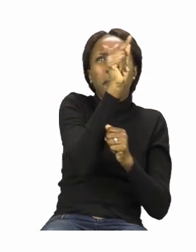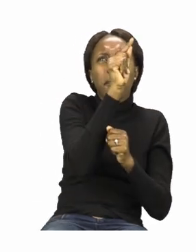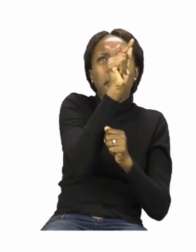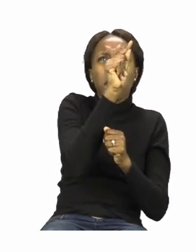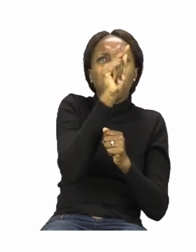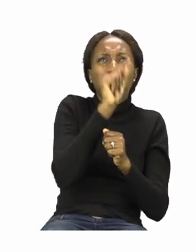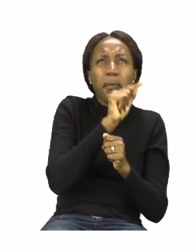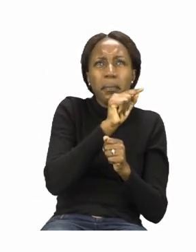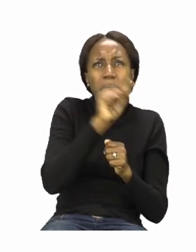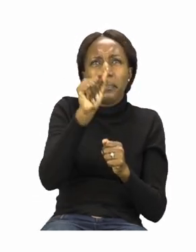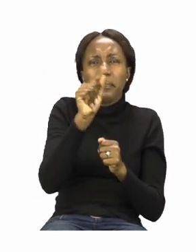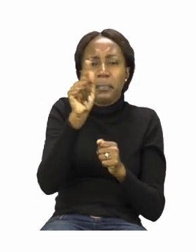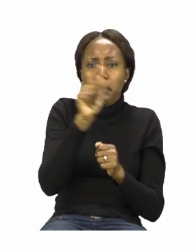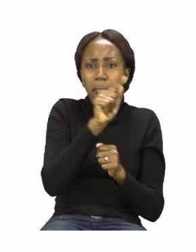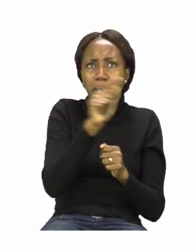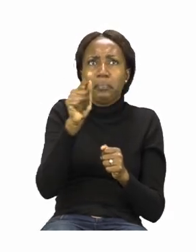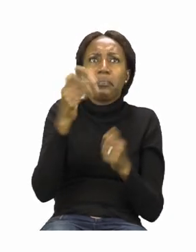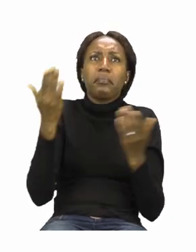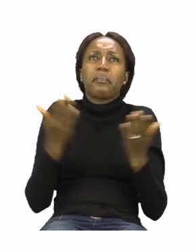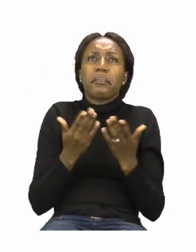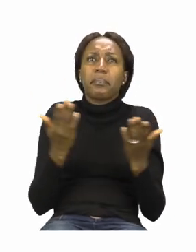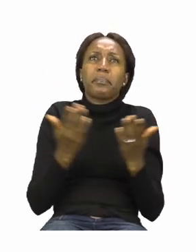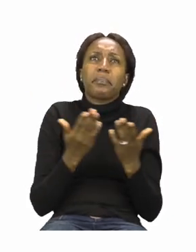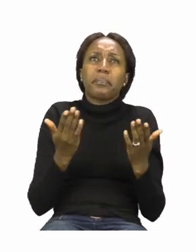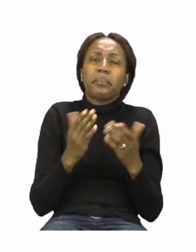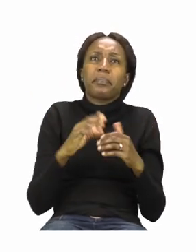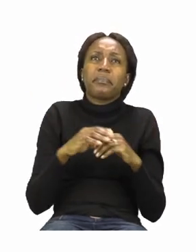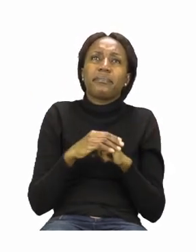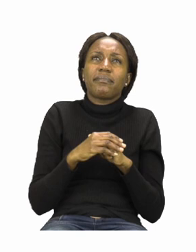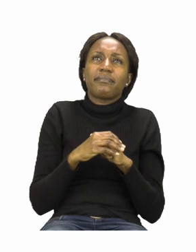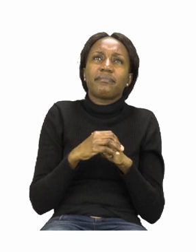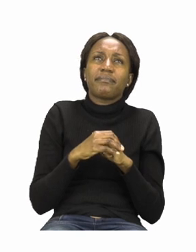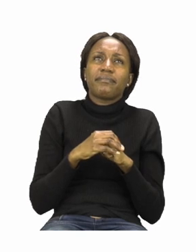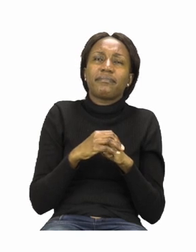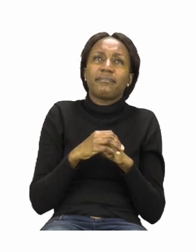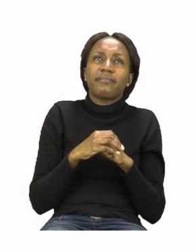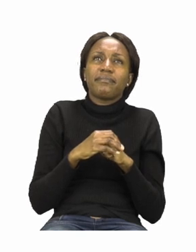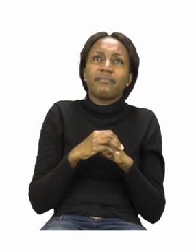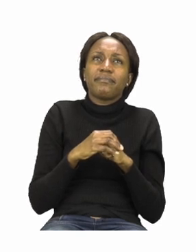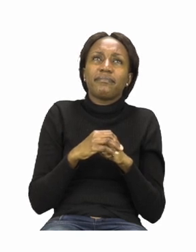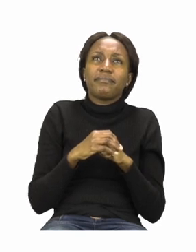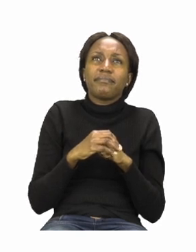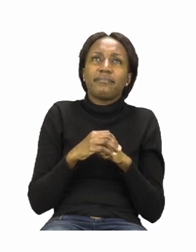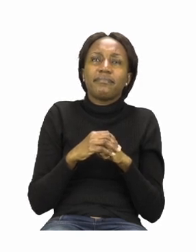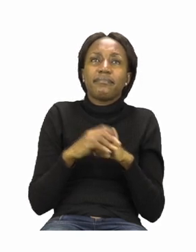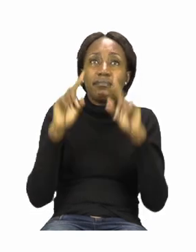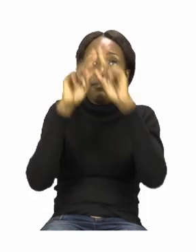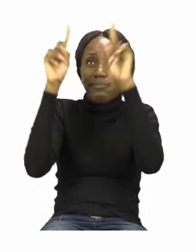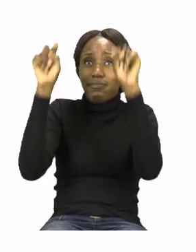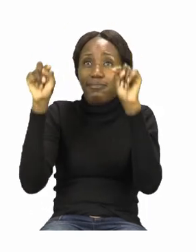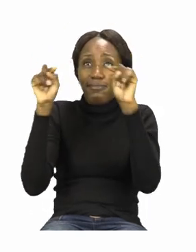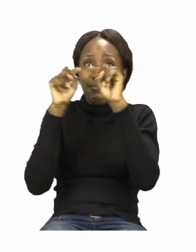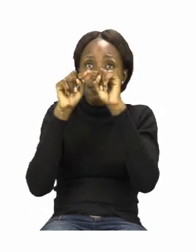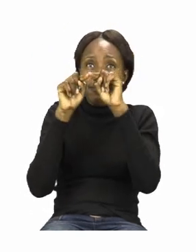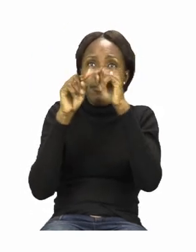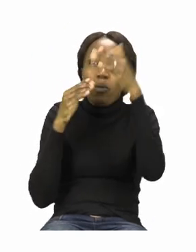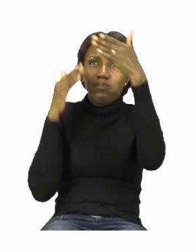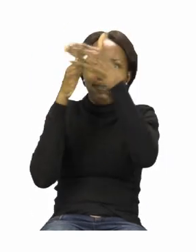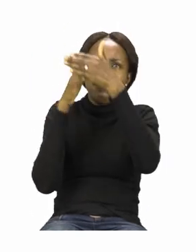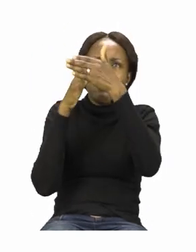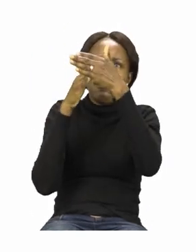sign to the actual instruction. The first box says stop.